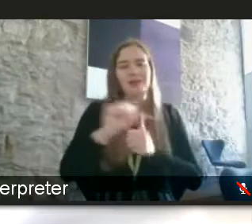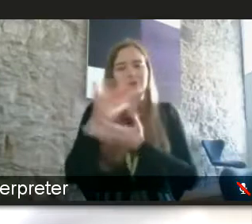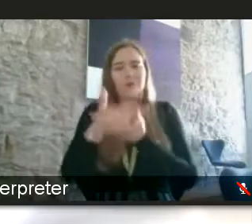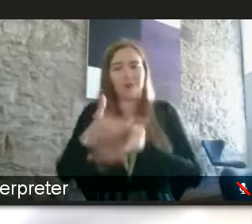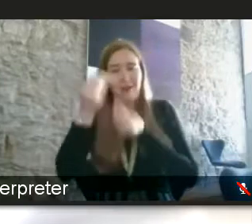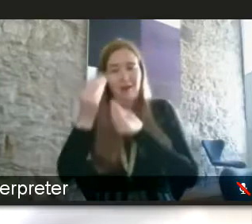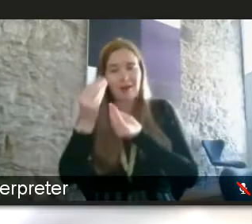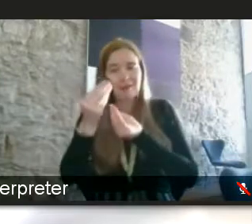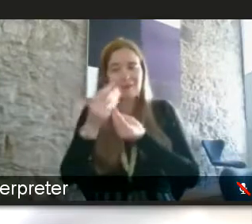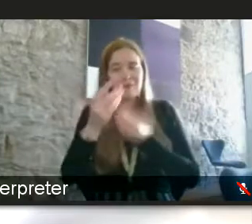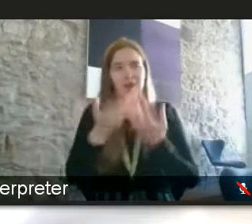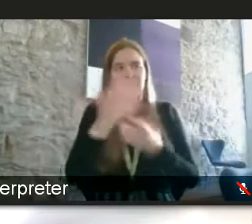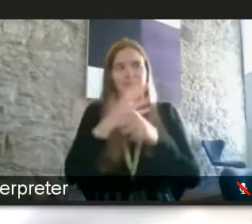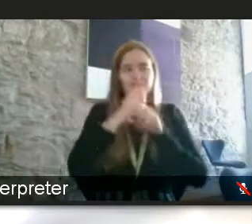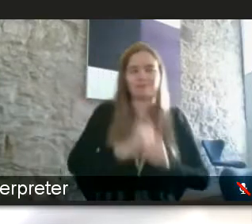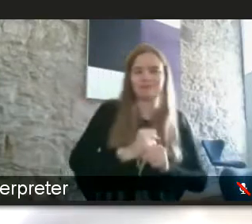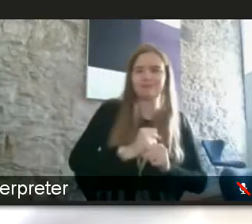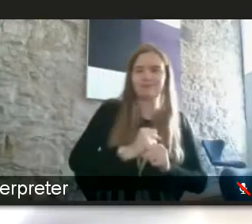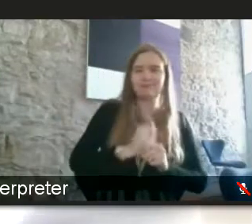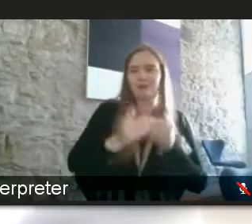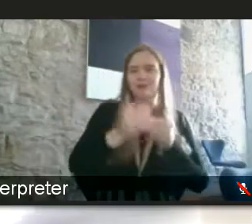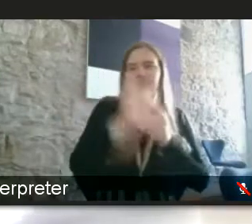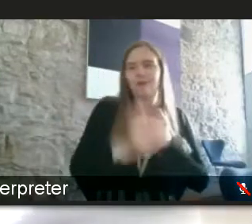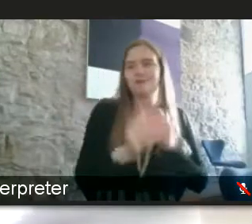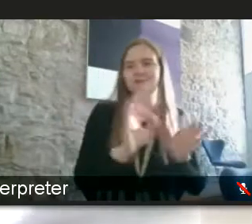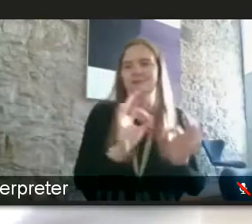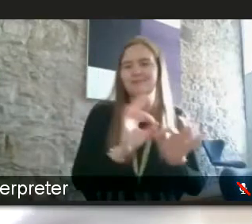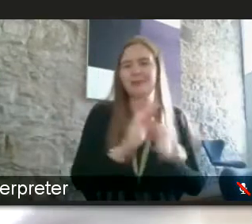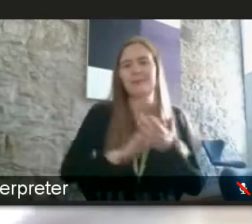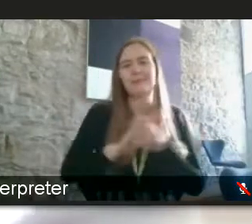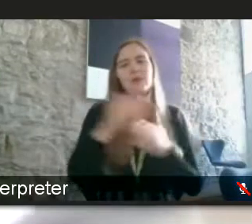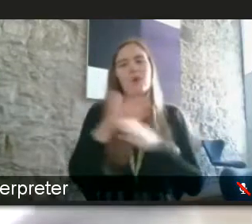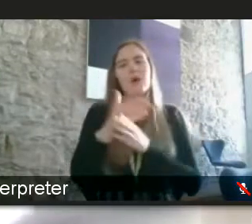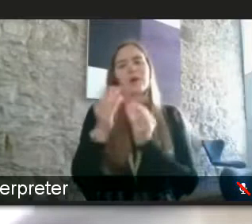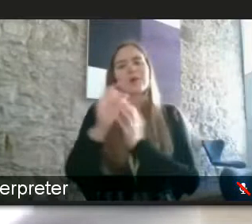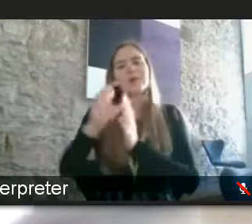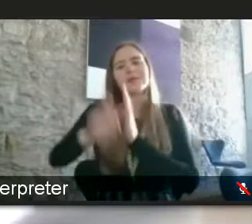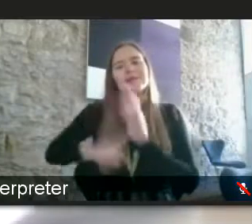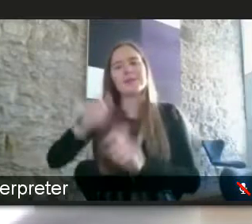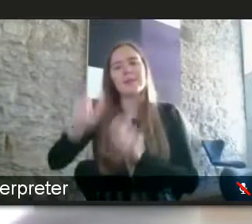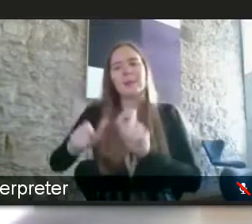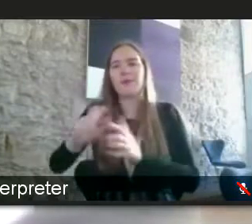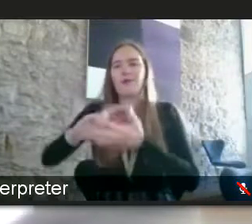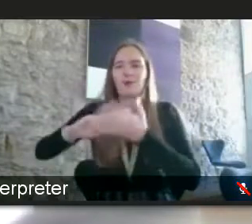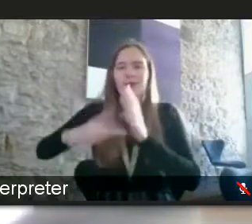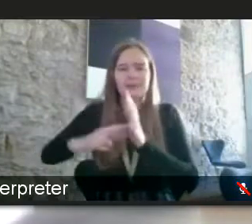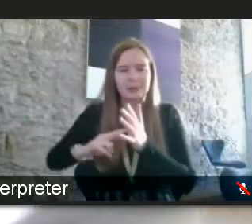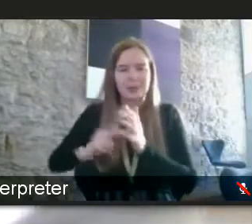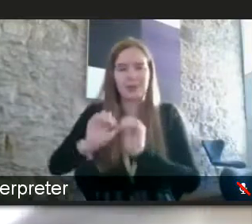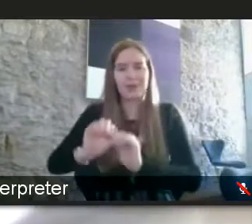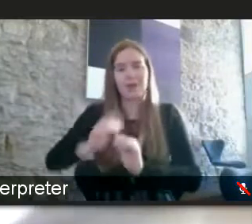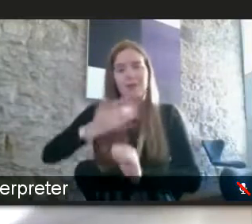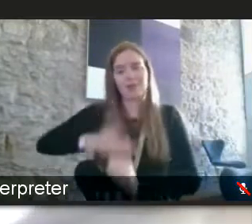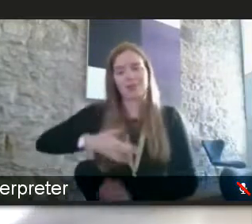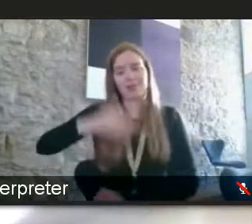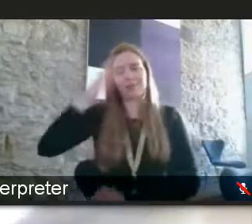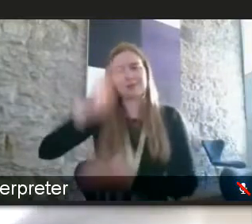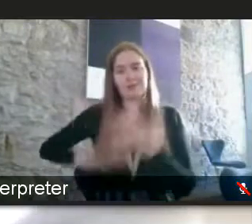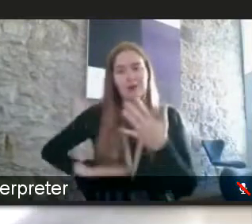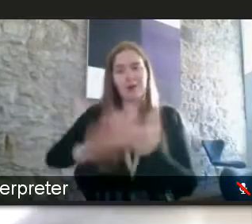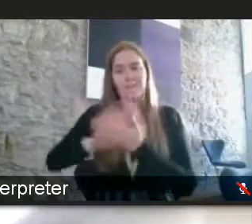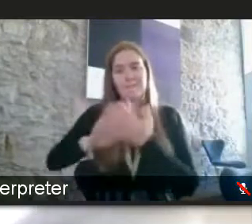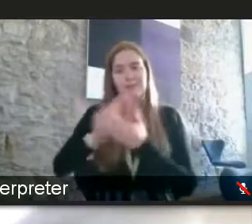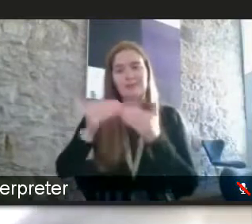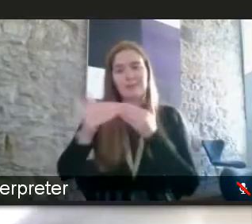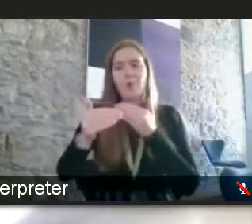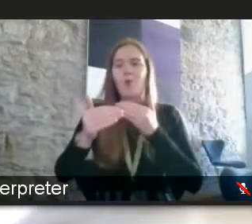actually going to move any further forward but by working with disabled people's organizations learning from the experience you're going to gradually get more and more